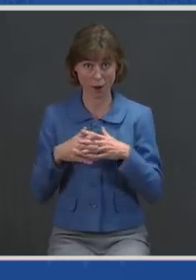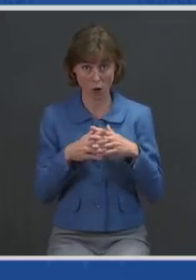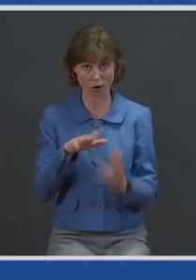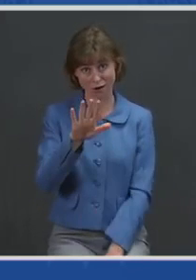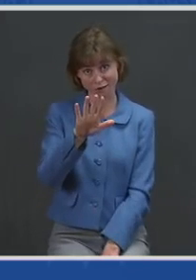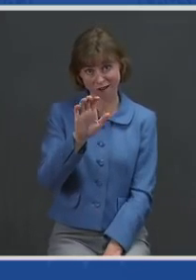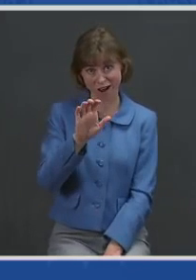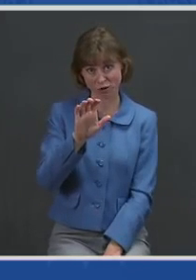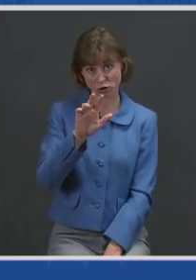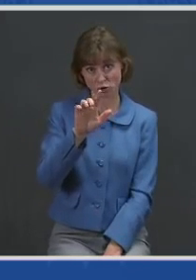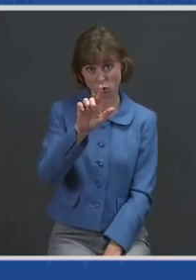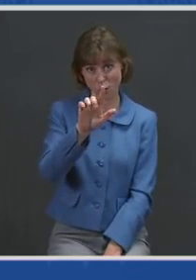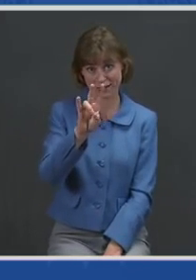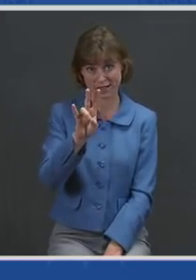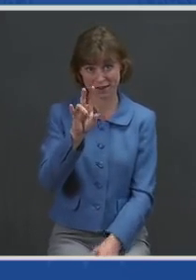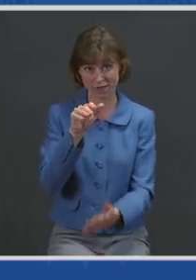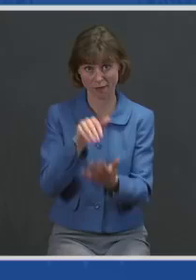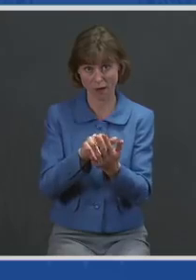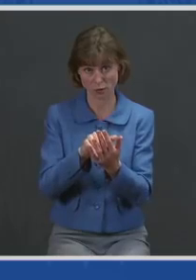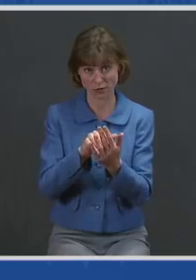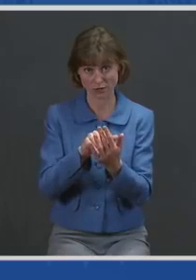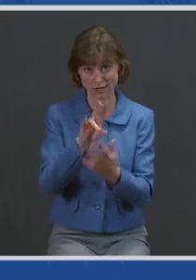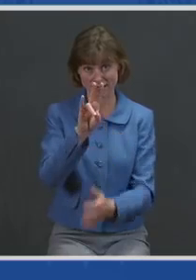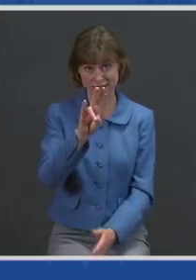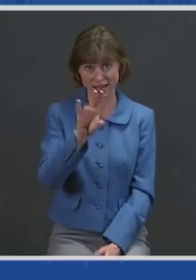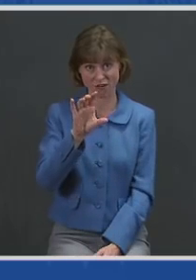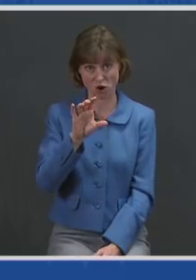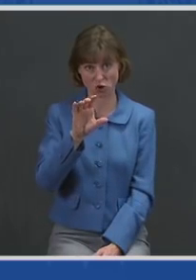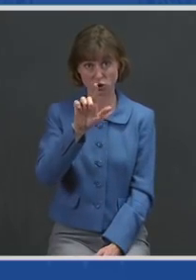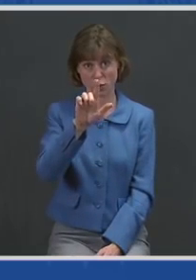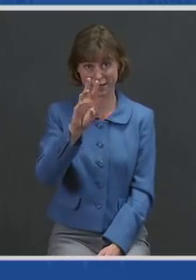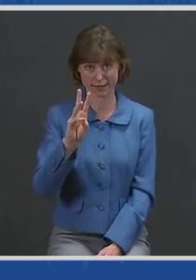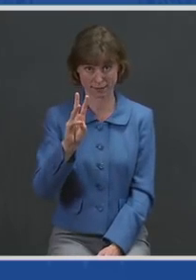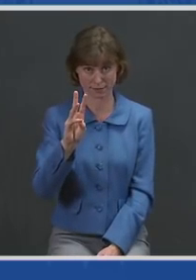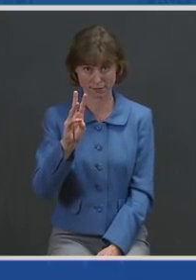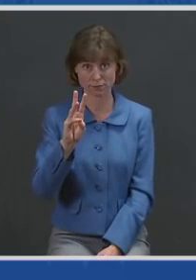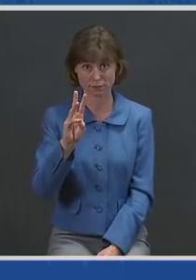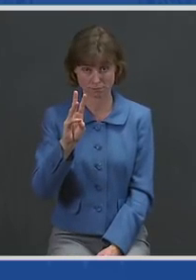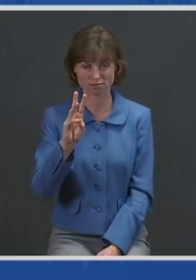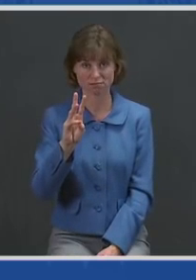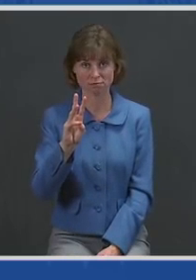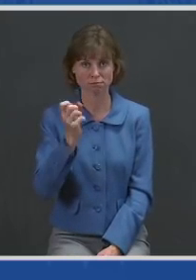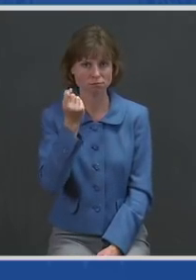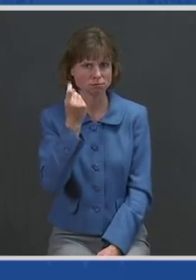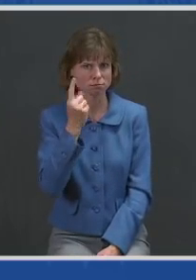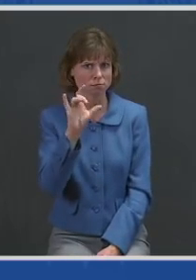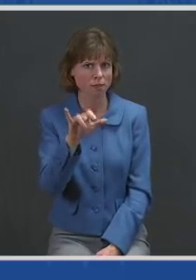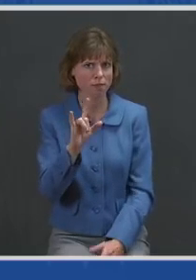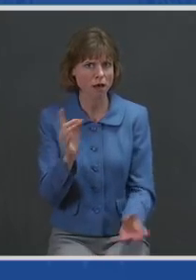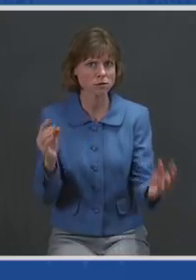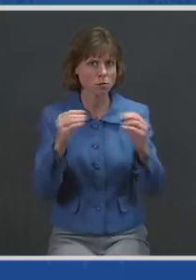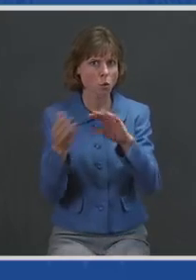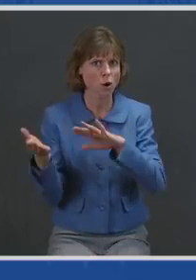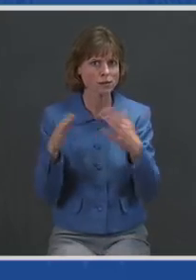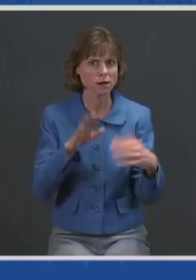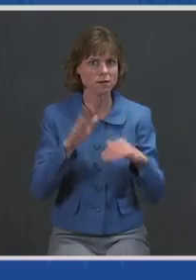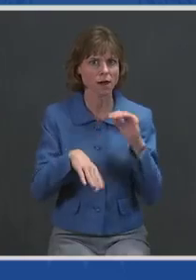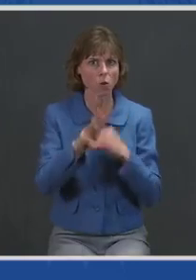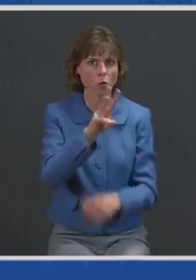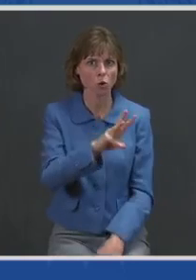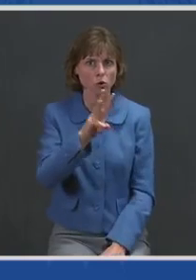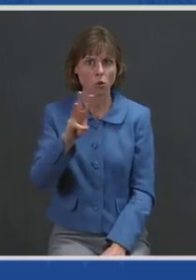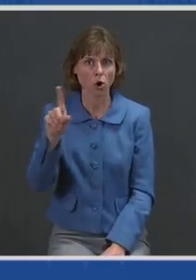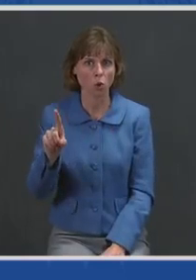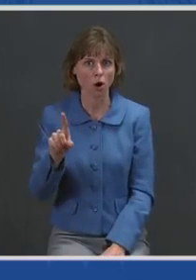,726. That's more deaths than in World War I,